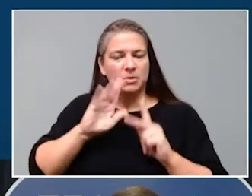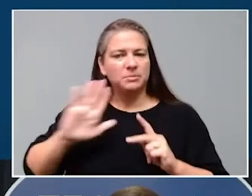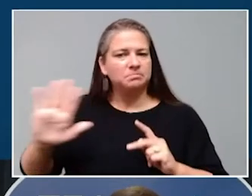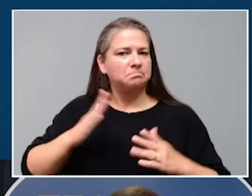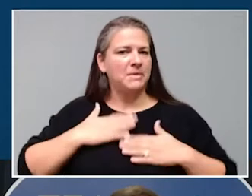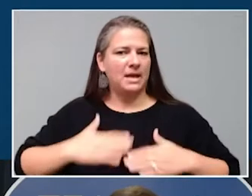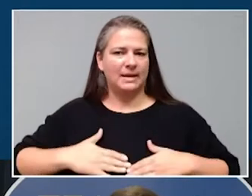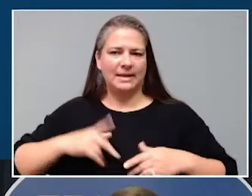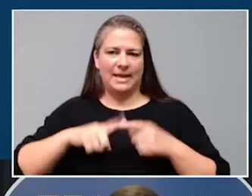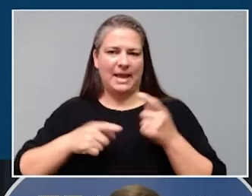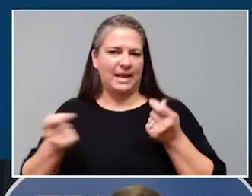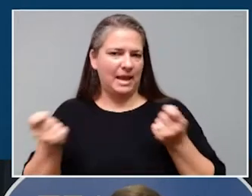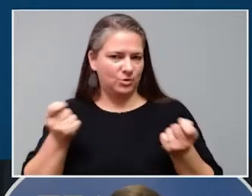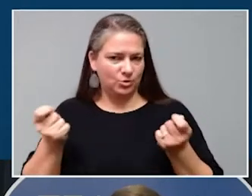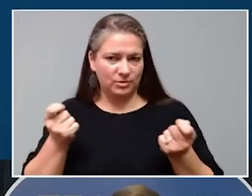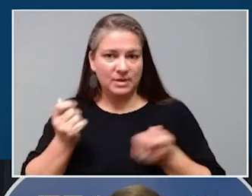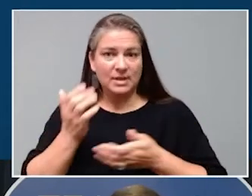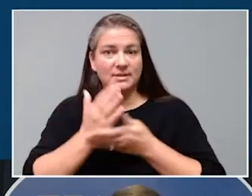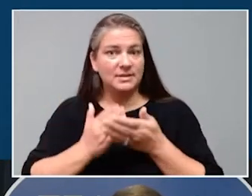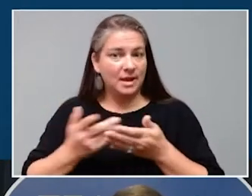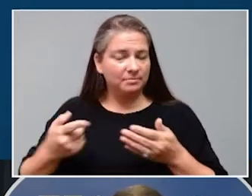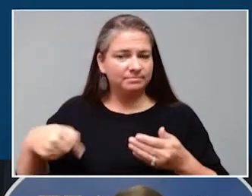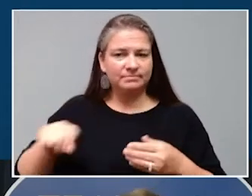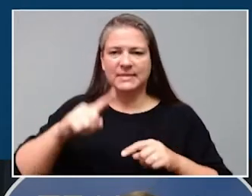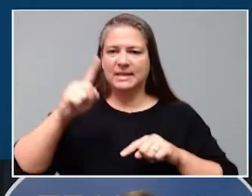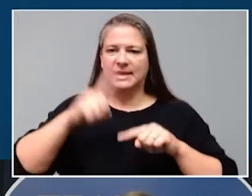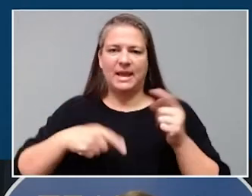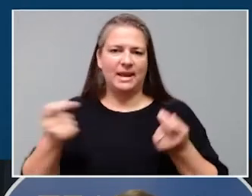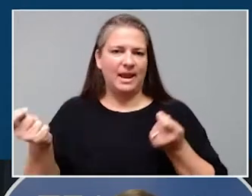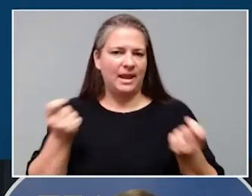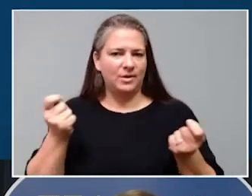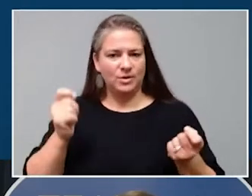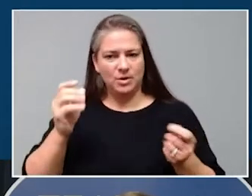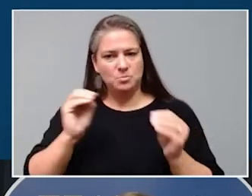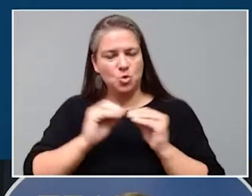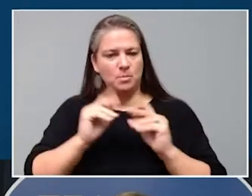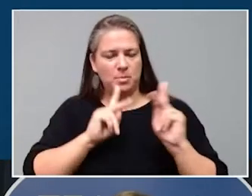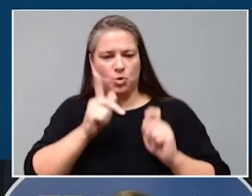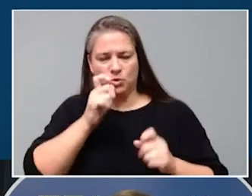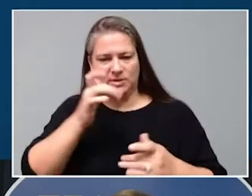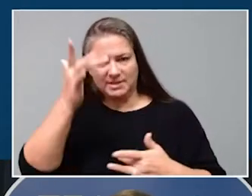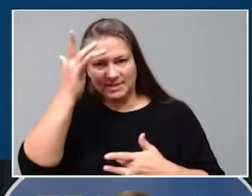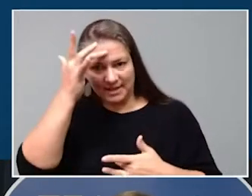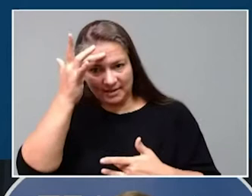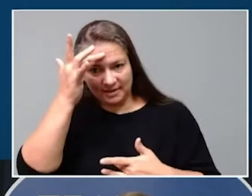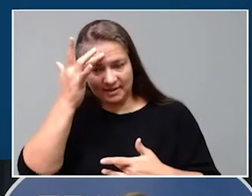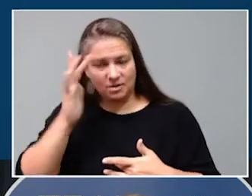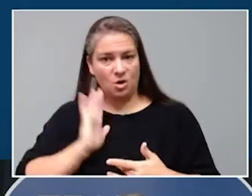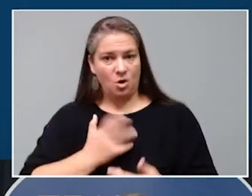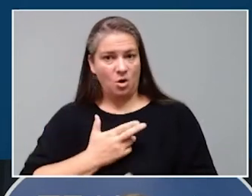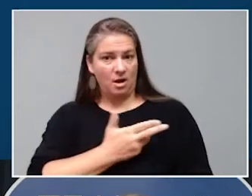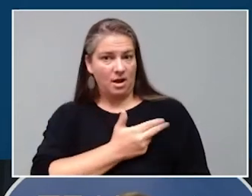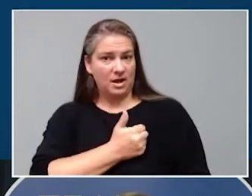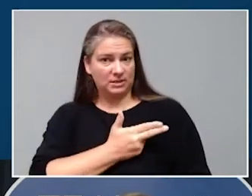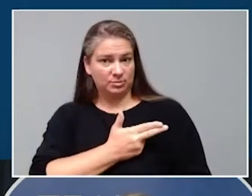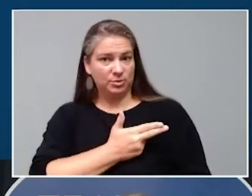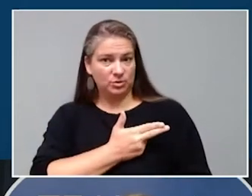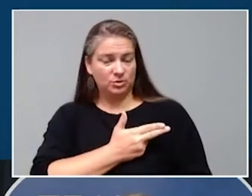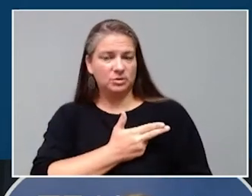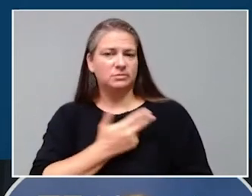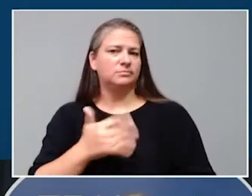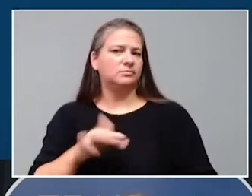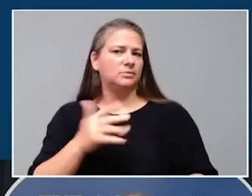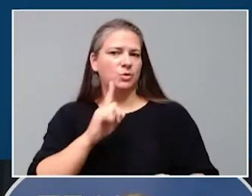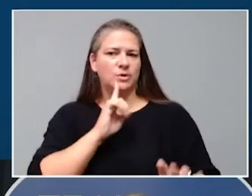handle more sick individuals as our hospitals are at such a critical point.